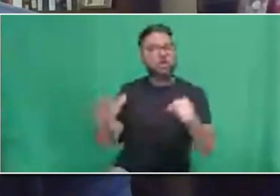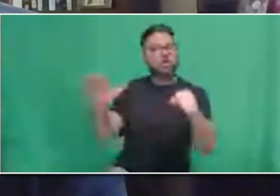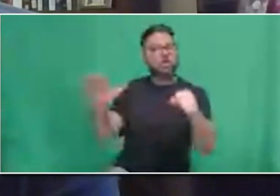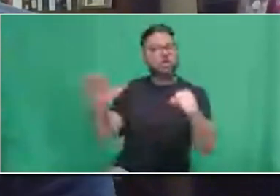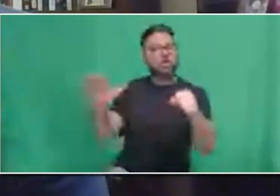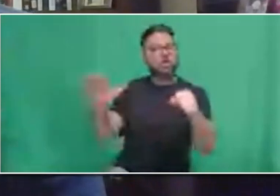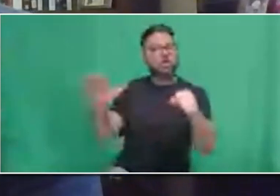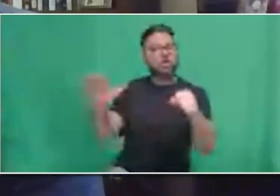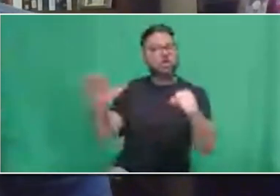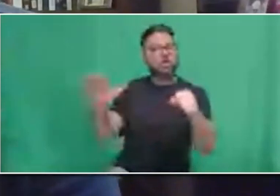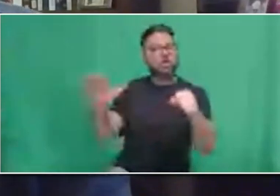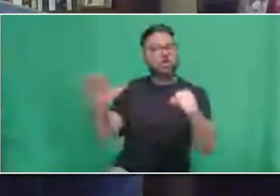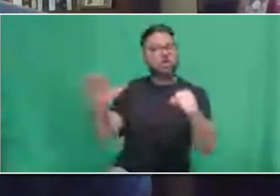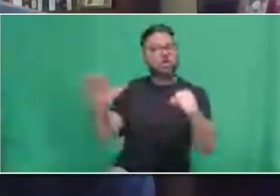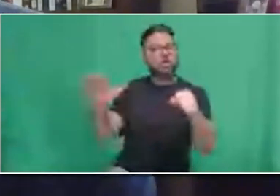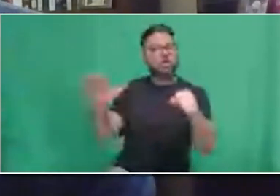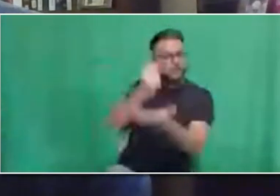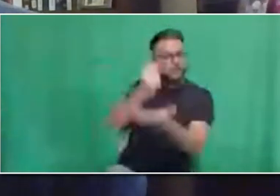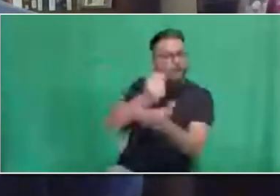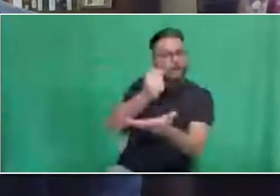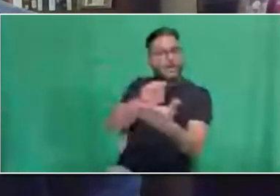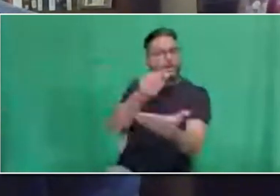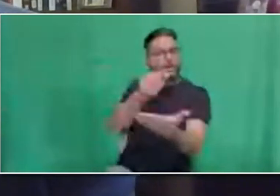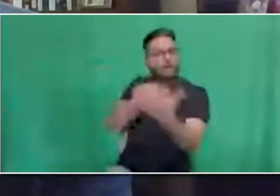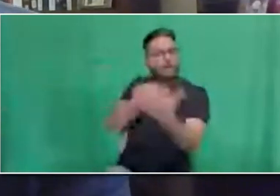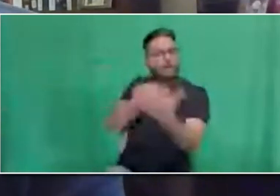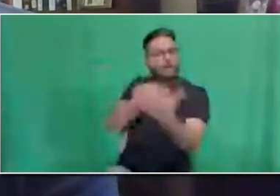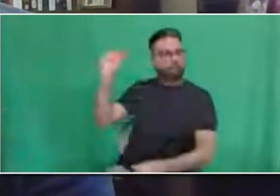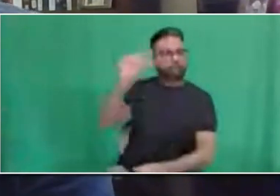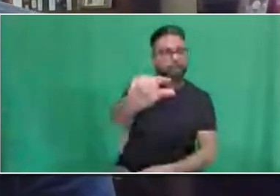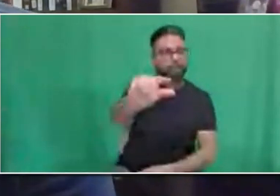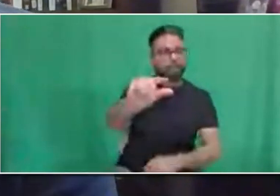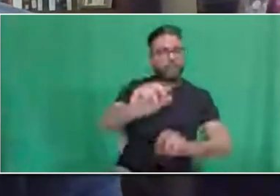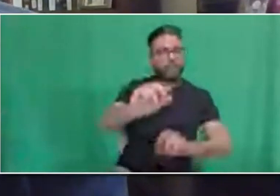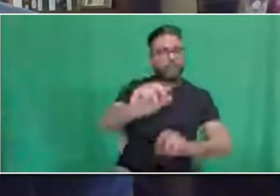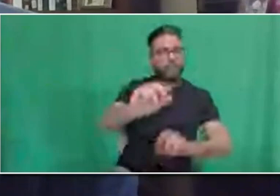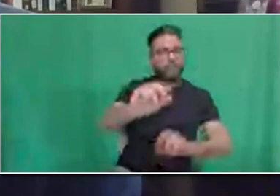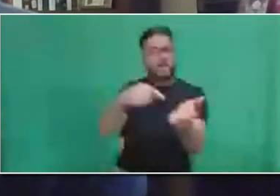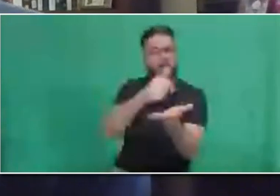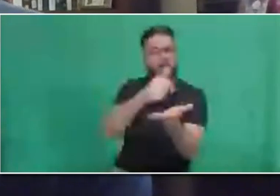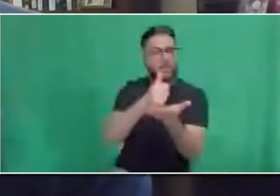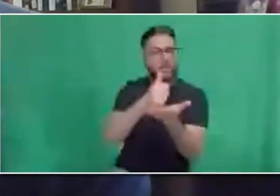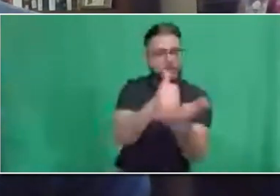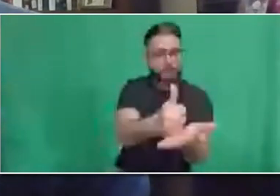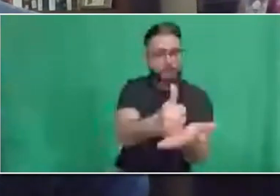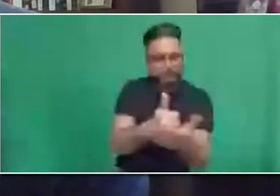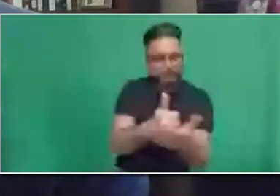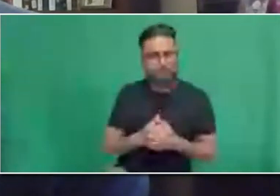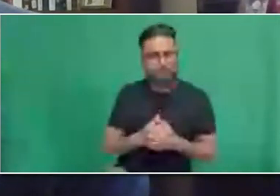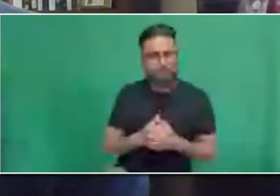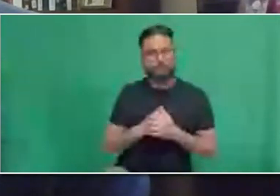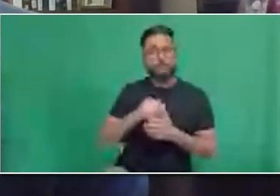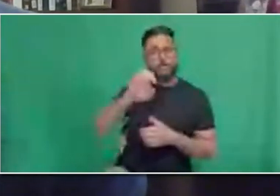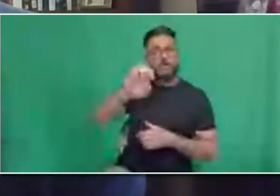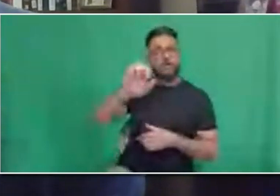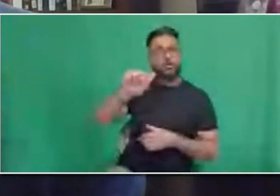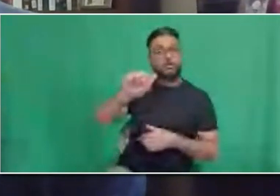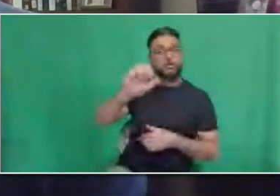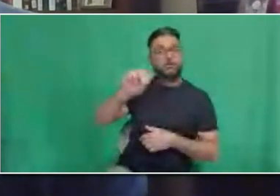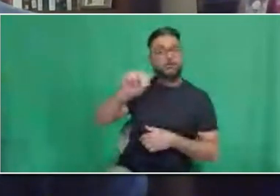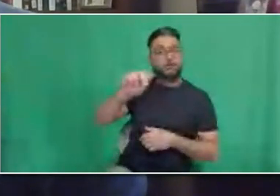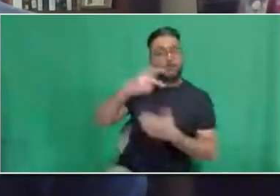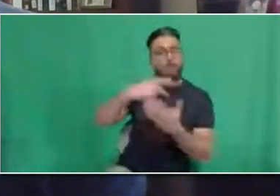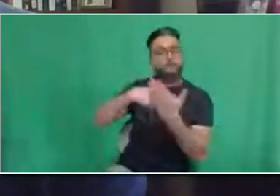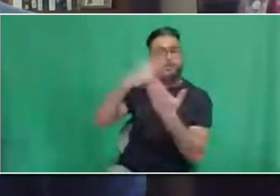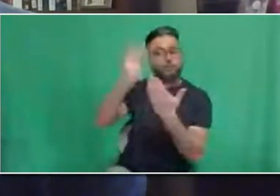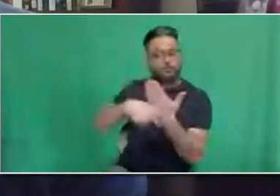internet-based cognitive behavioral therapy, or CBT program. We have the LifeSpeak Expert blog that